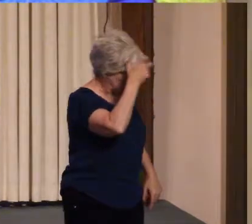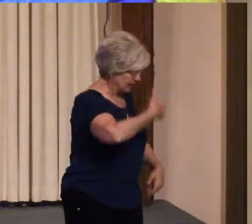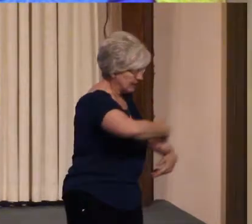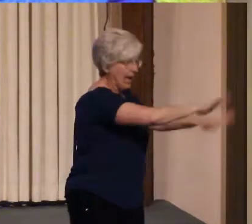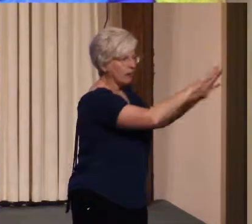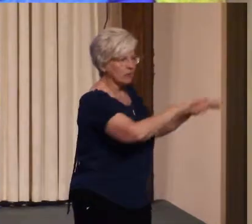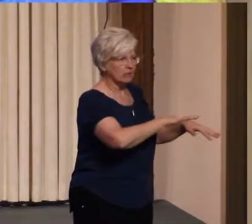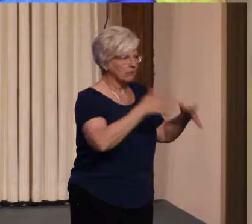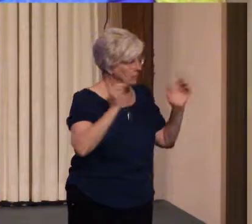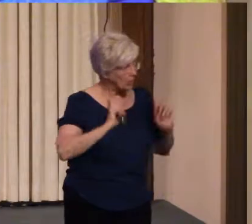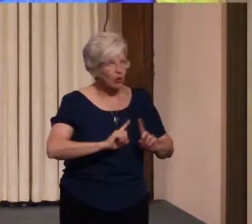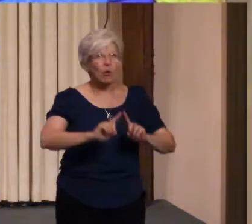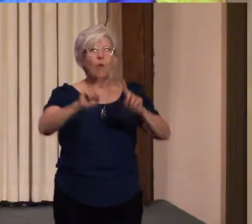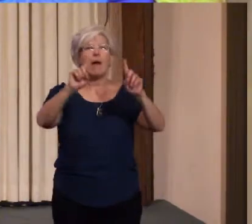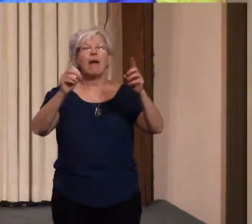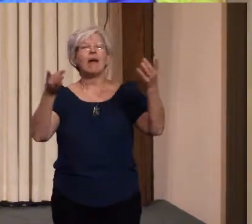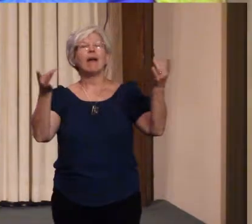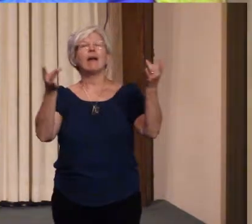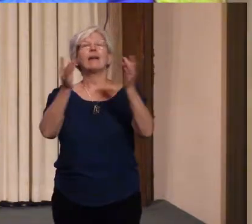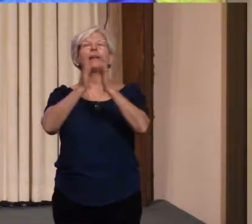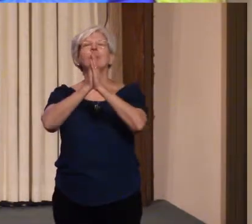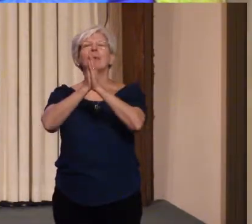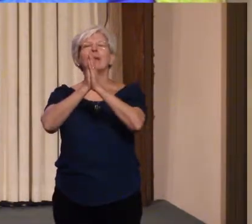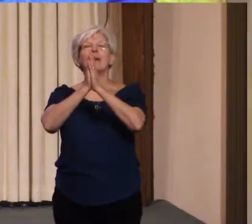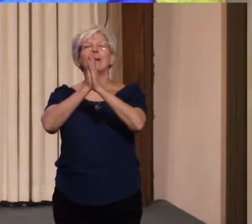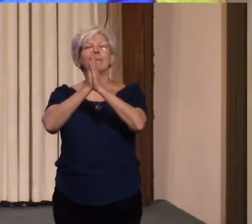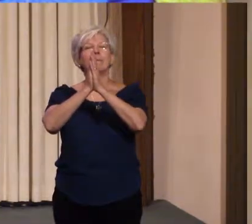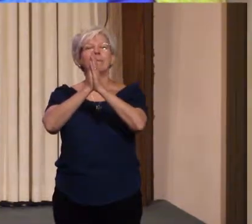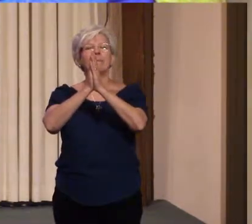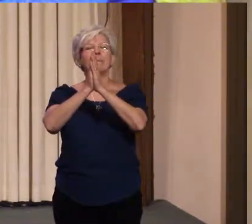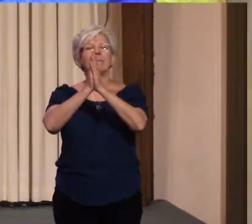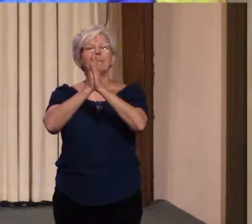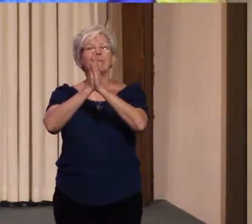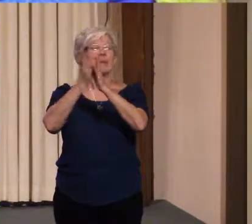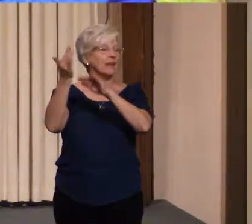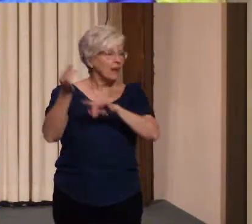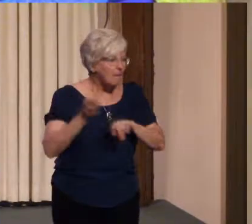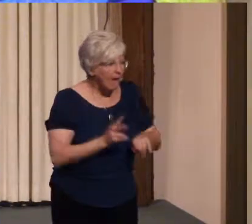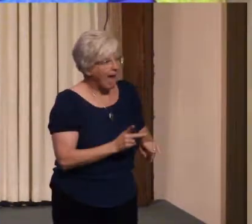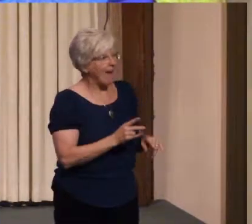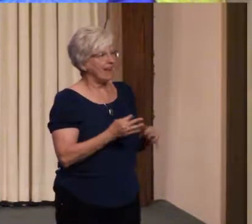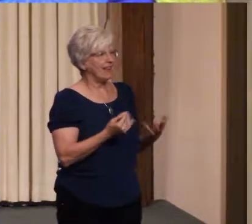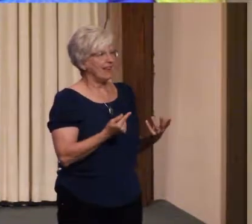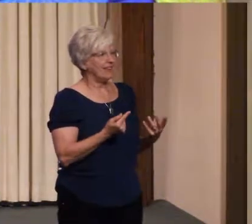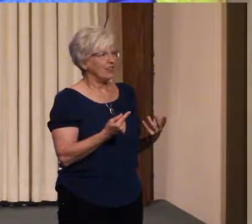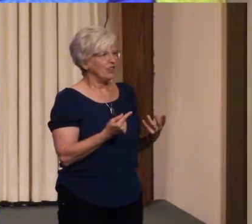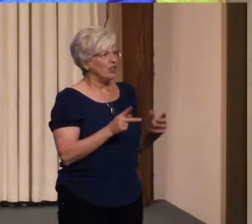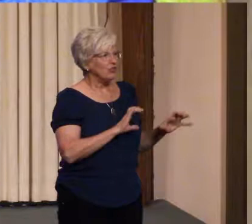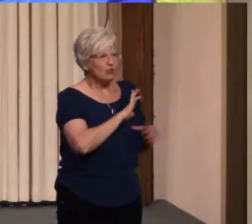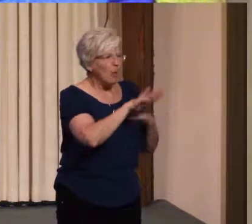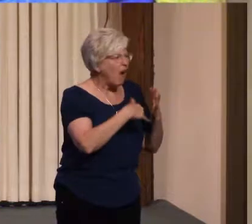Go away and get prayed up and come back and do all those things that seem miraculous.